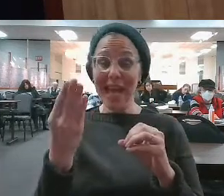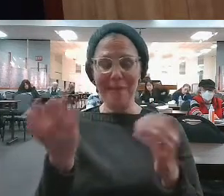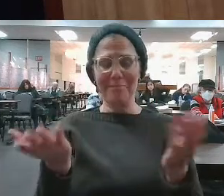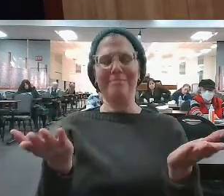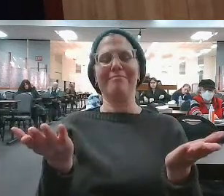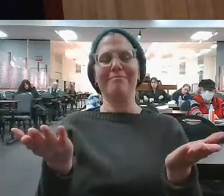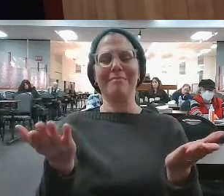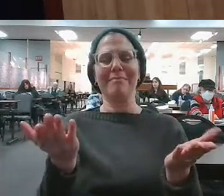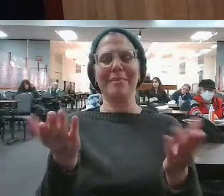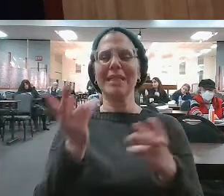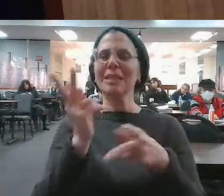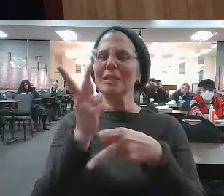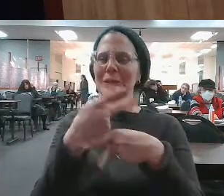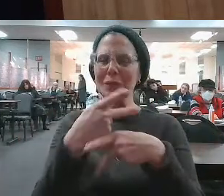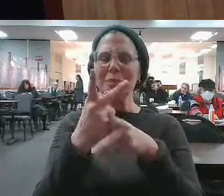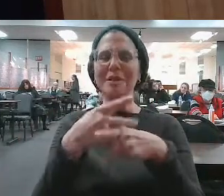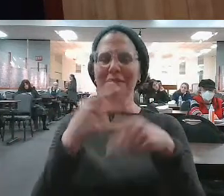do?